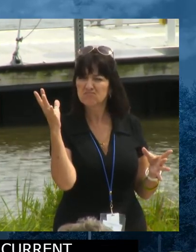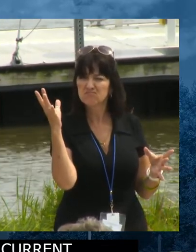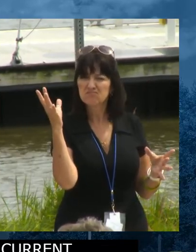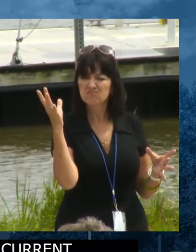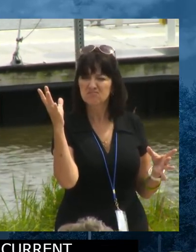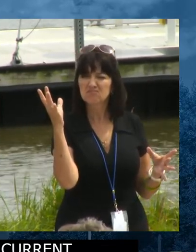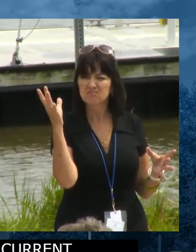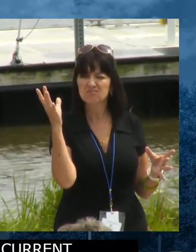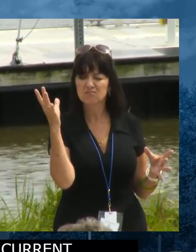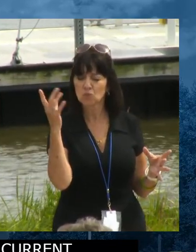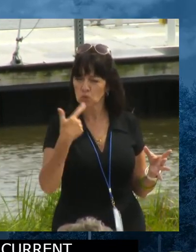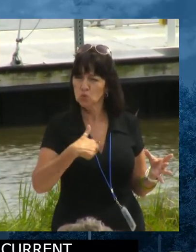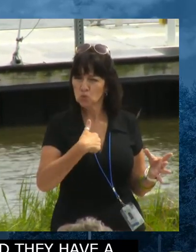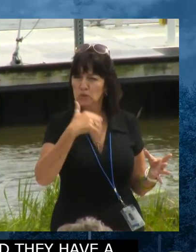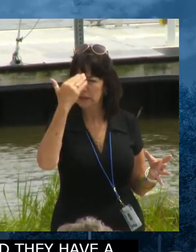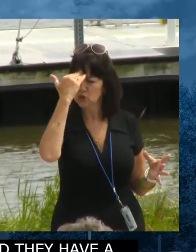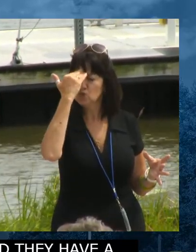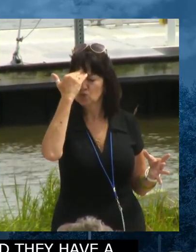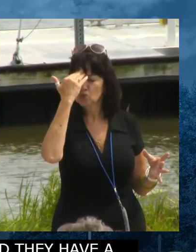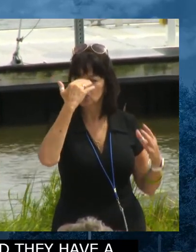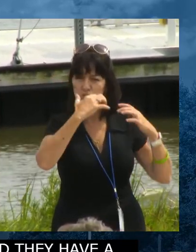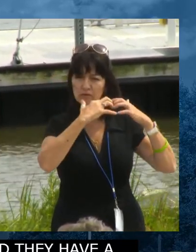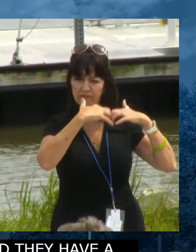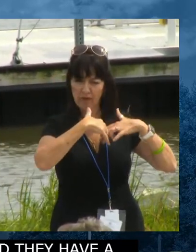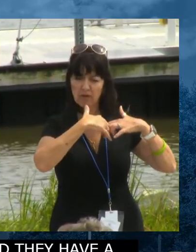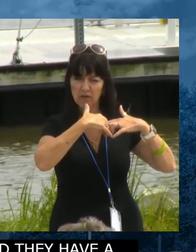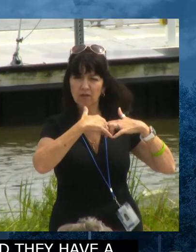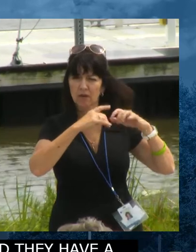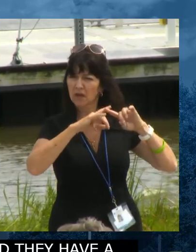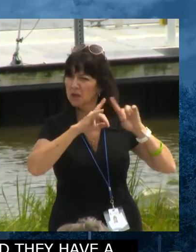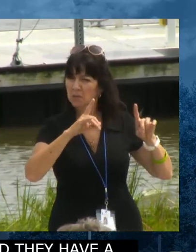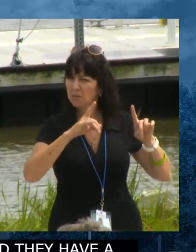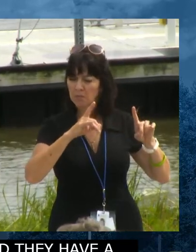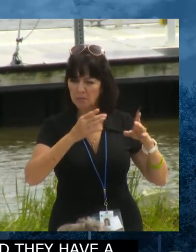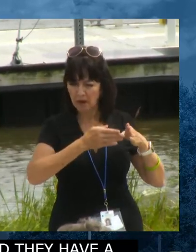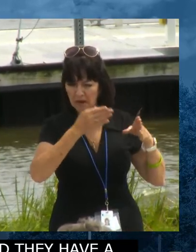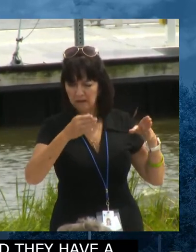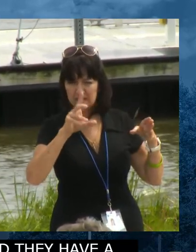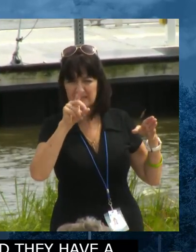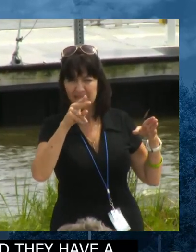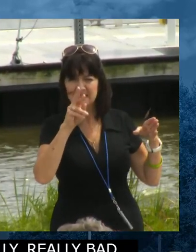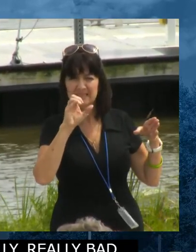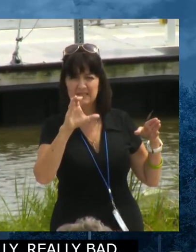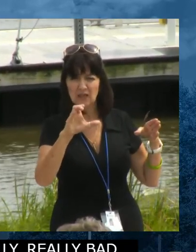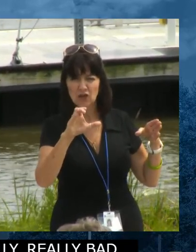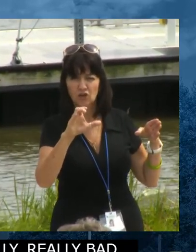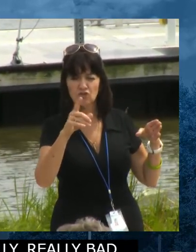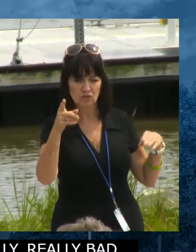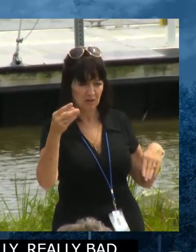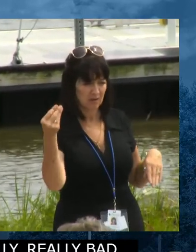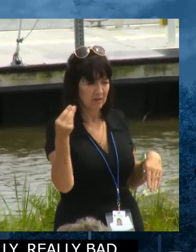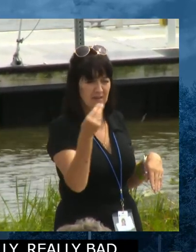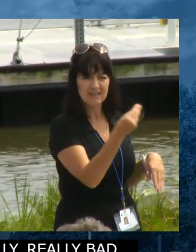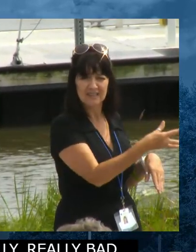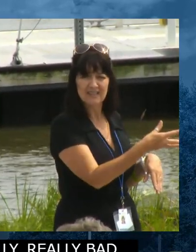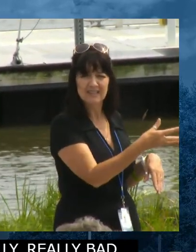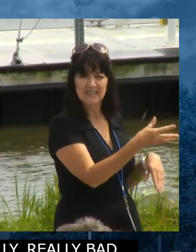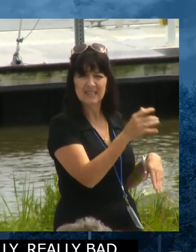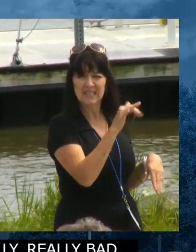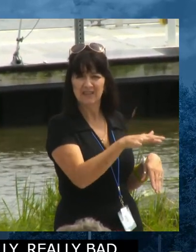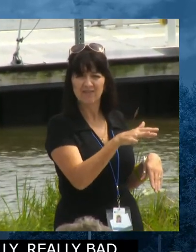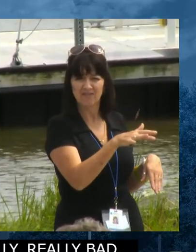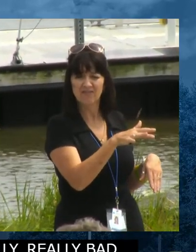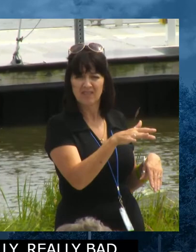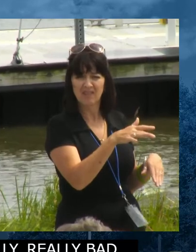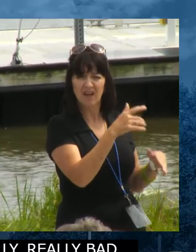We knew that it was failing, but just recently, thanks to DENREC, their inspections, they have received an NOV and that's got to be repaired with more